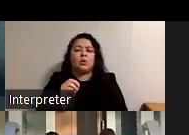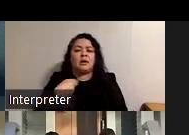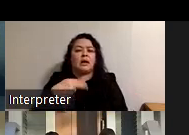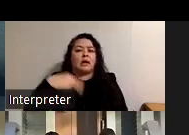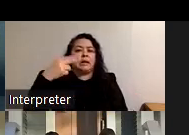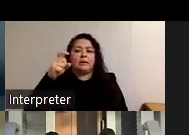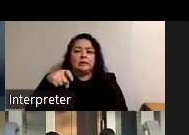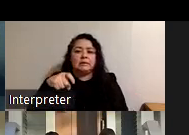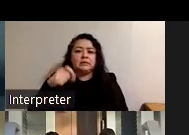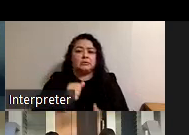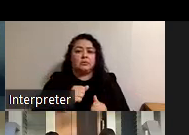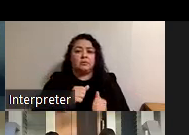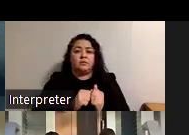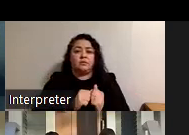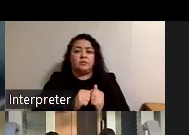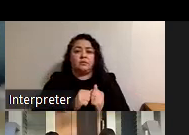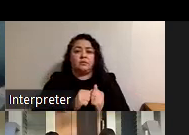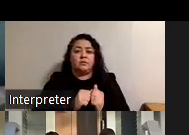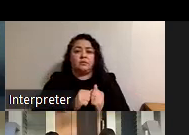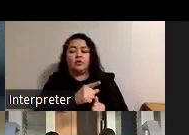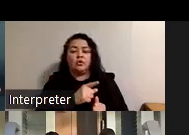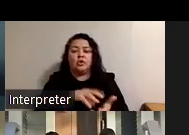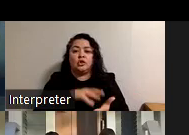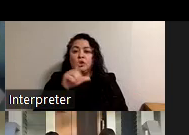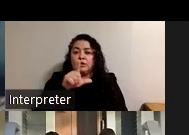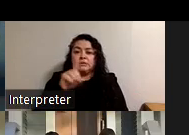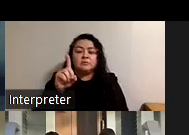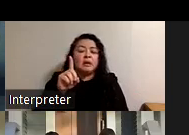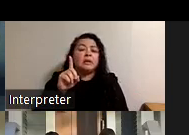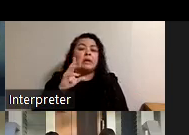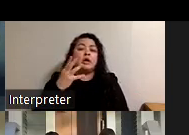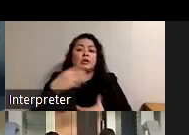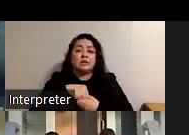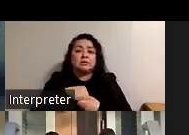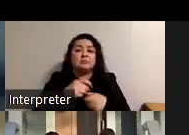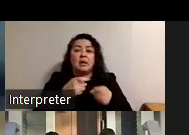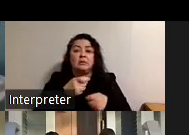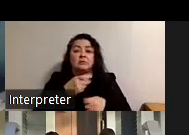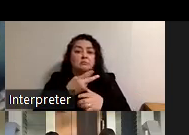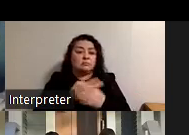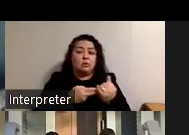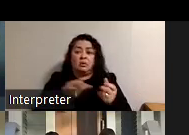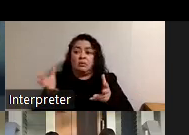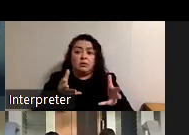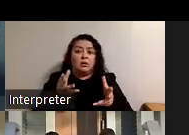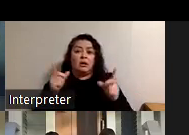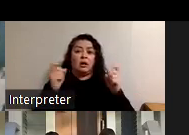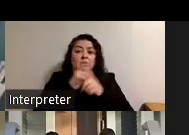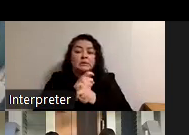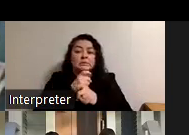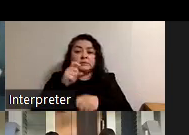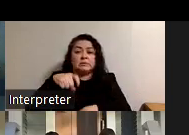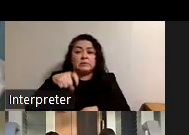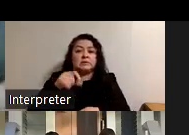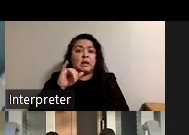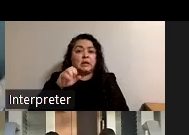for her with her learning disabilities and her autism managing their both of their really complex needs in iep settings can be very